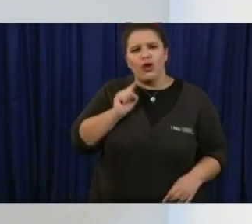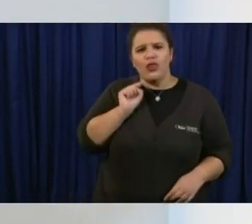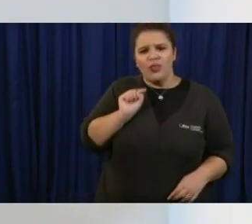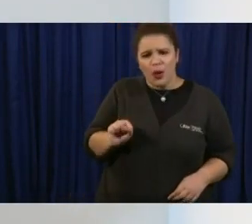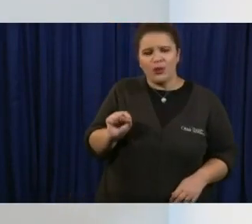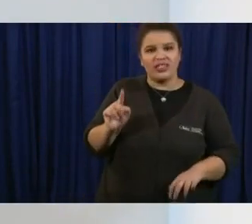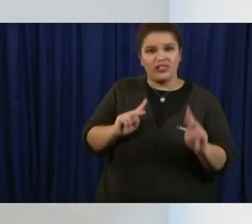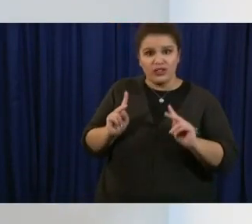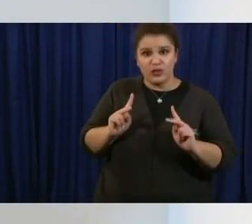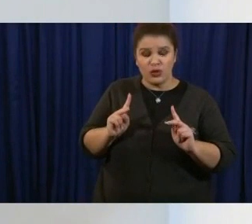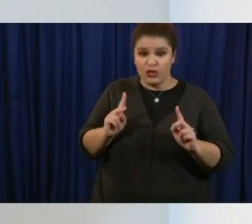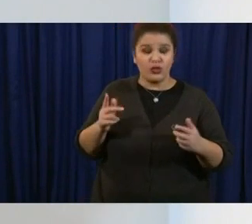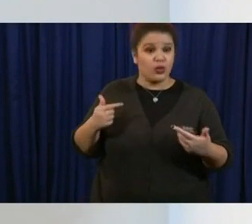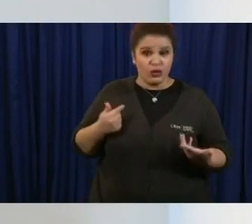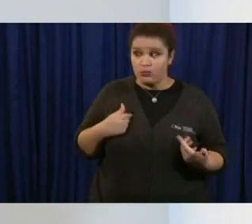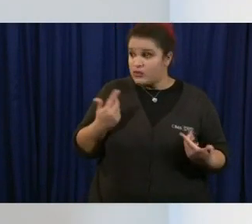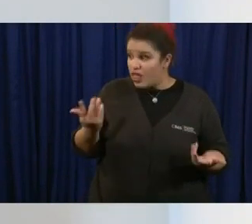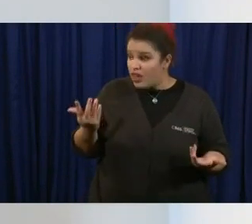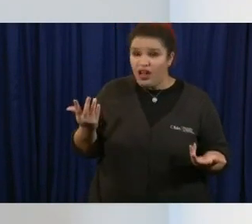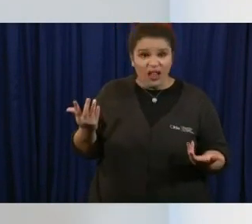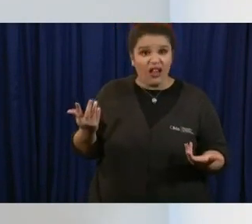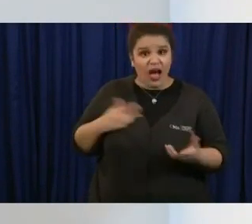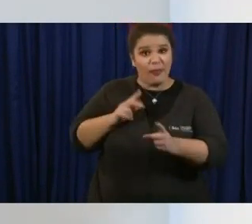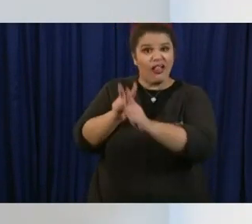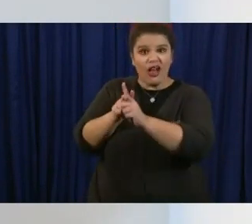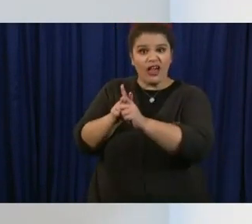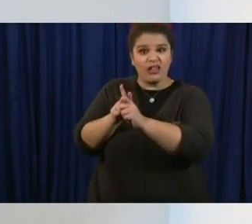and now it feels like they're kind of being left behind